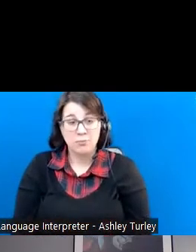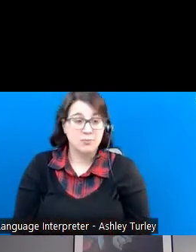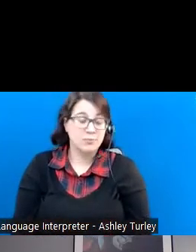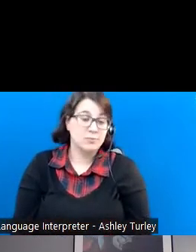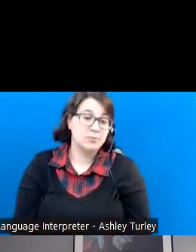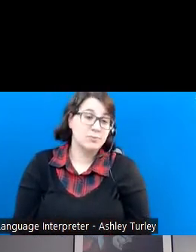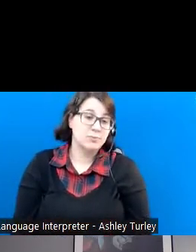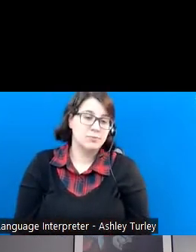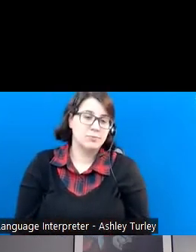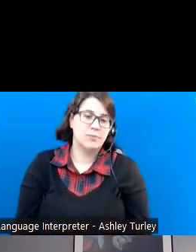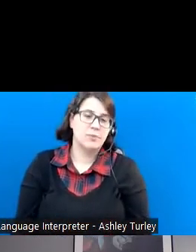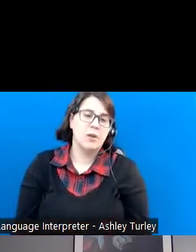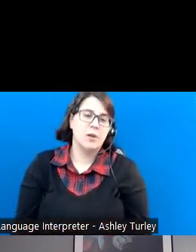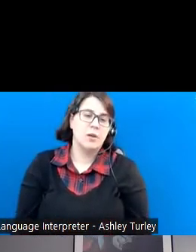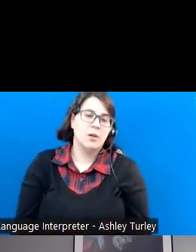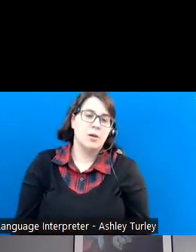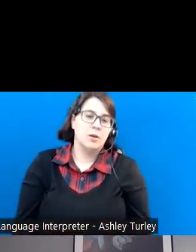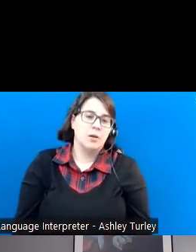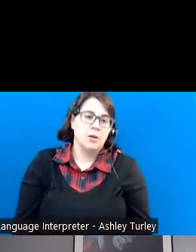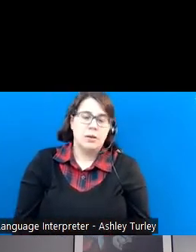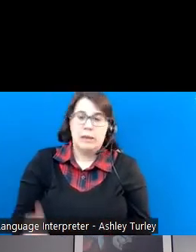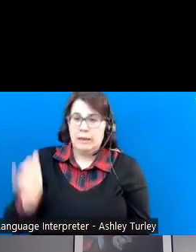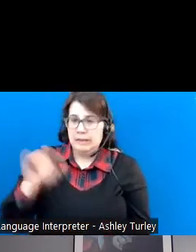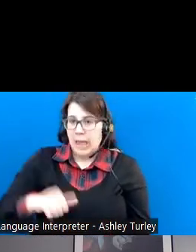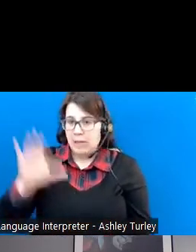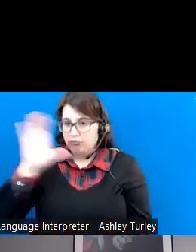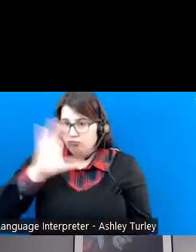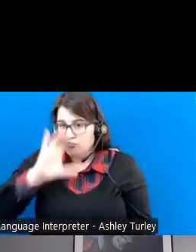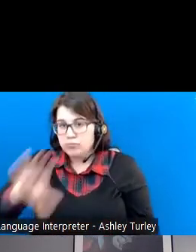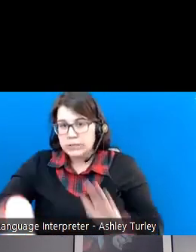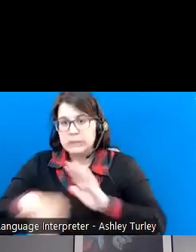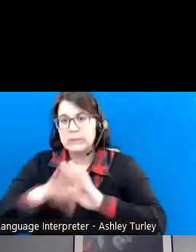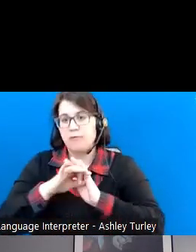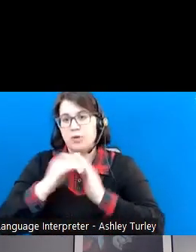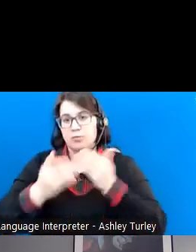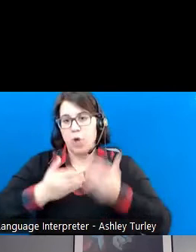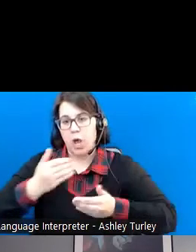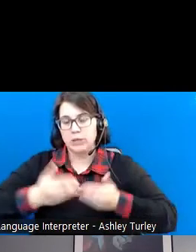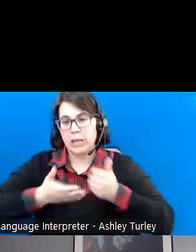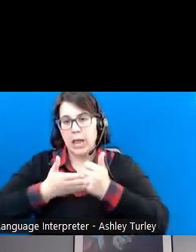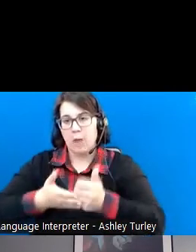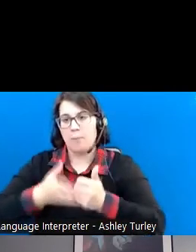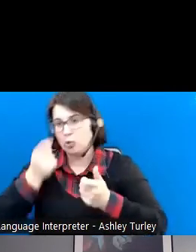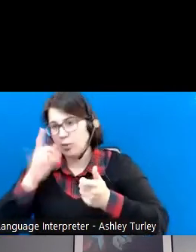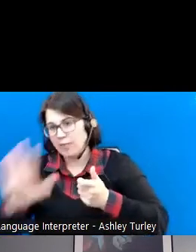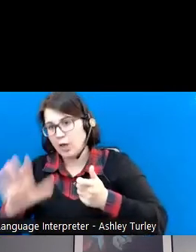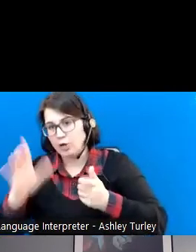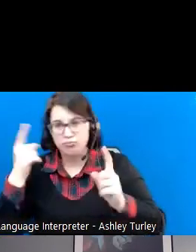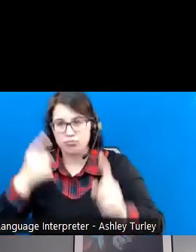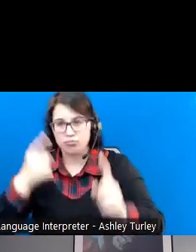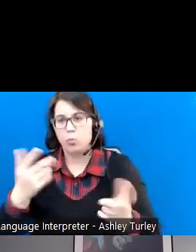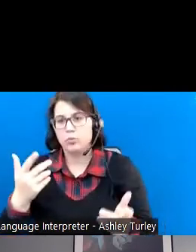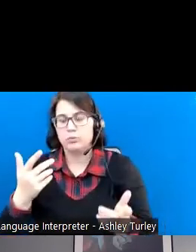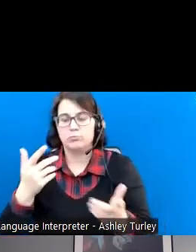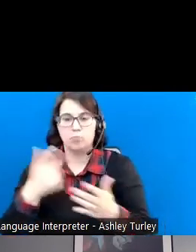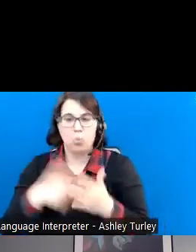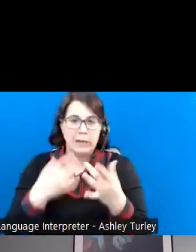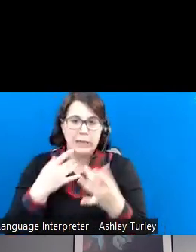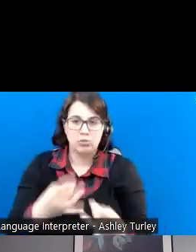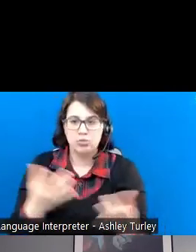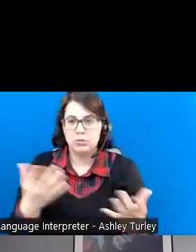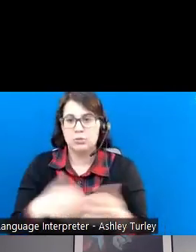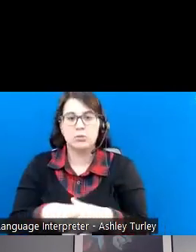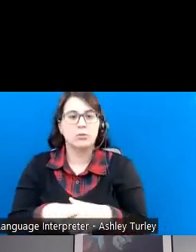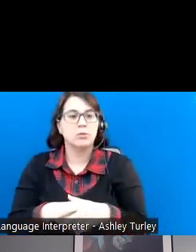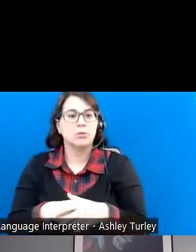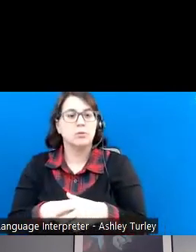So once we, when we just get the discovery process and understand what type of work they're looking for, what their interests are, then we're